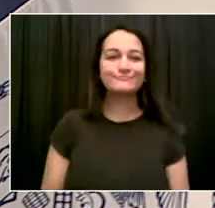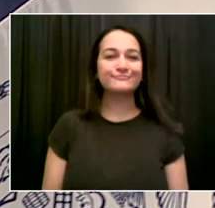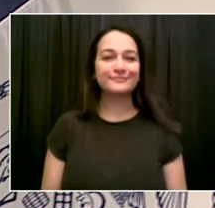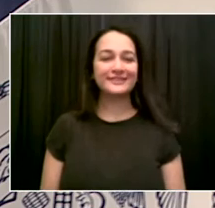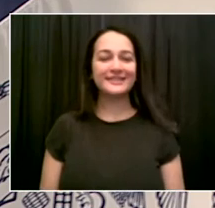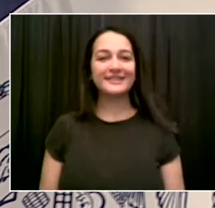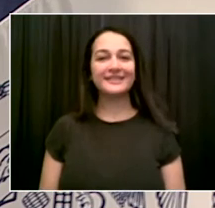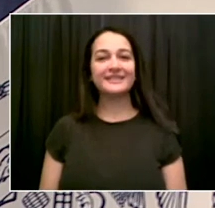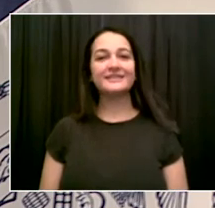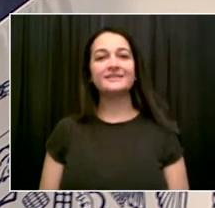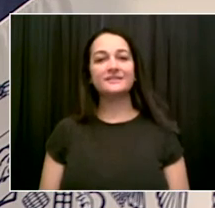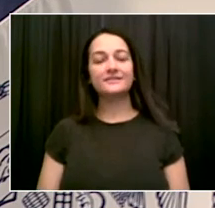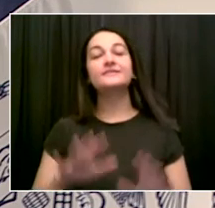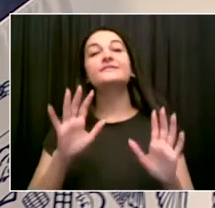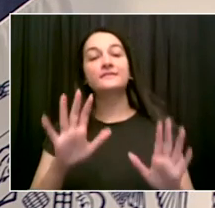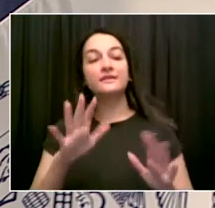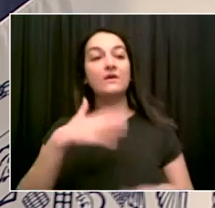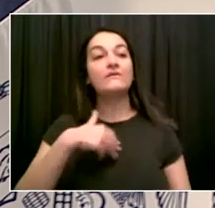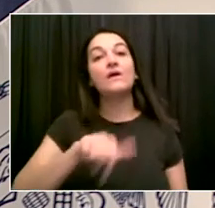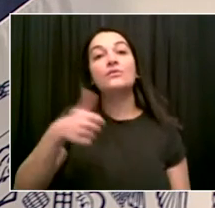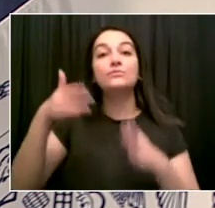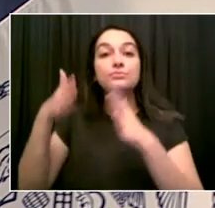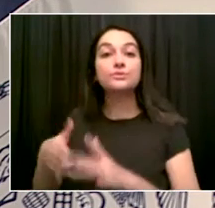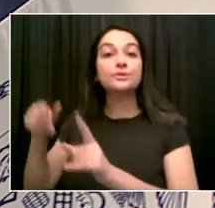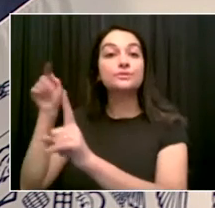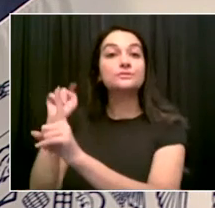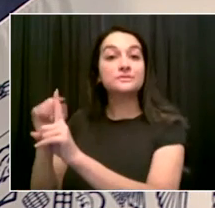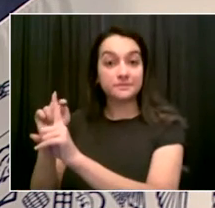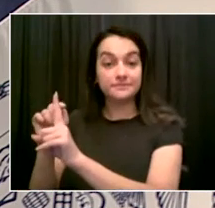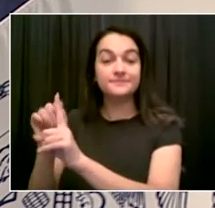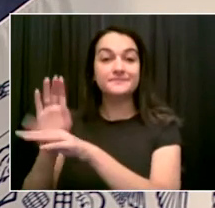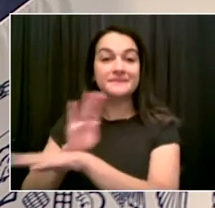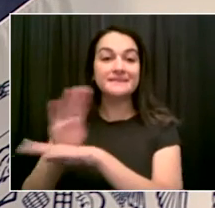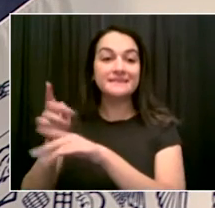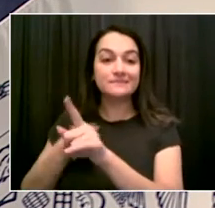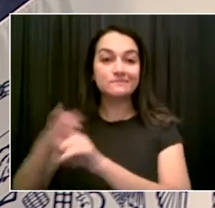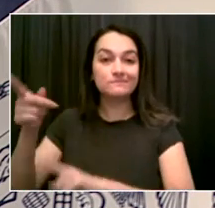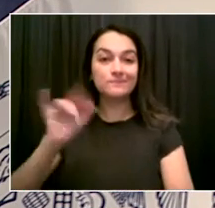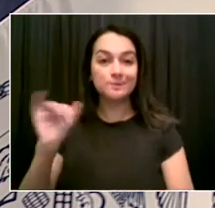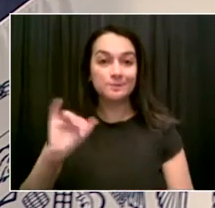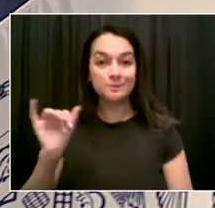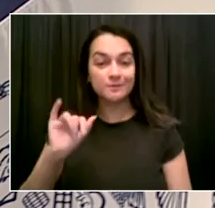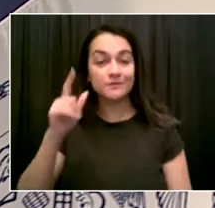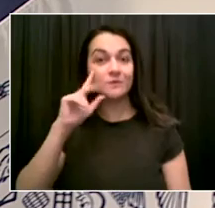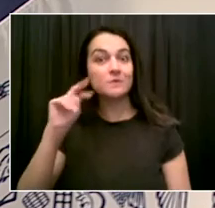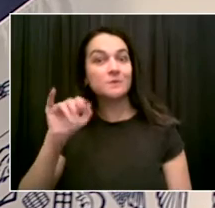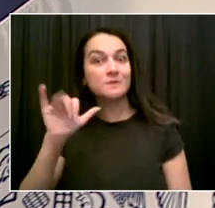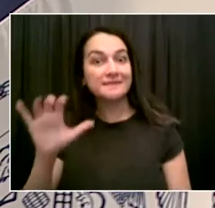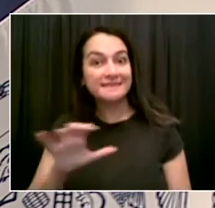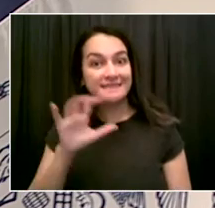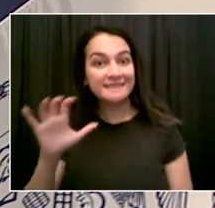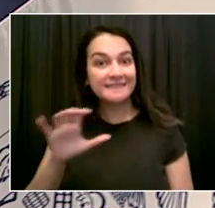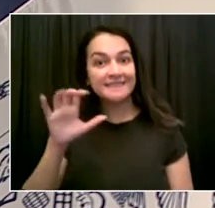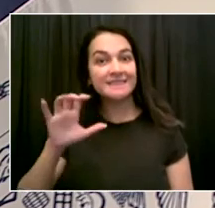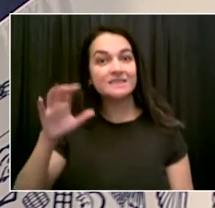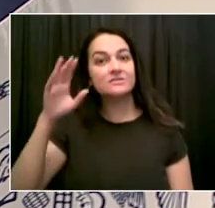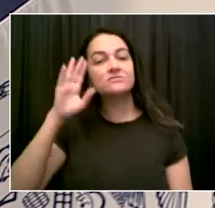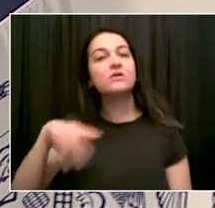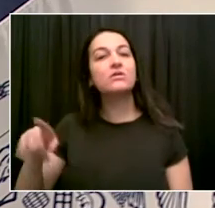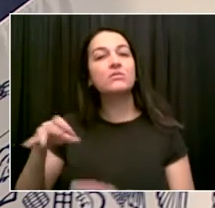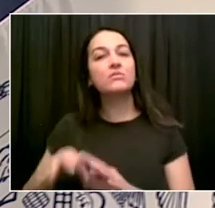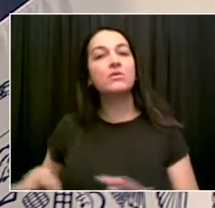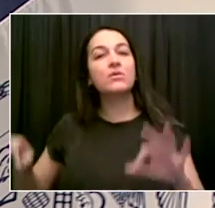of the great, we all love our events in New York City, and we love the food and the way the events are put together and the